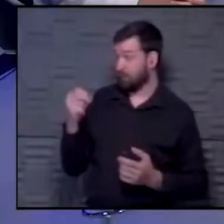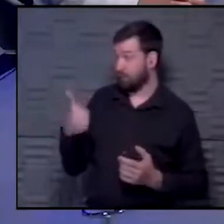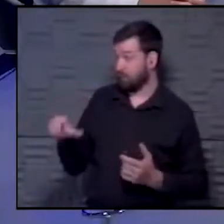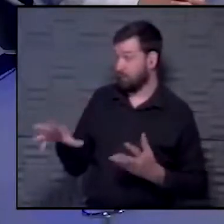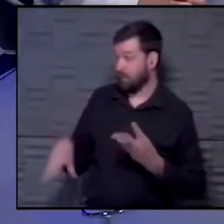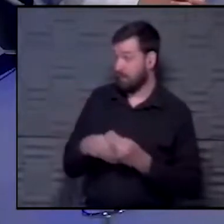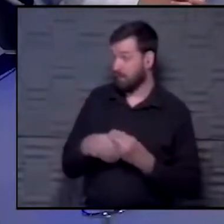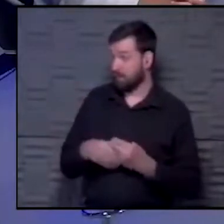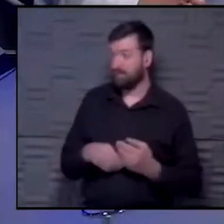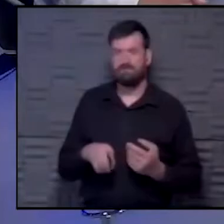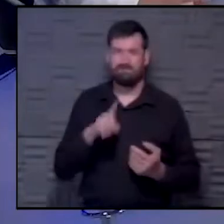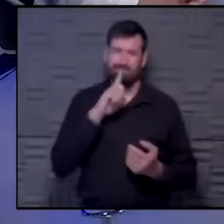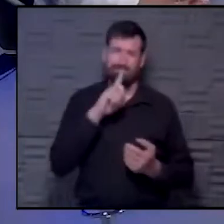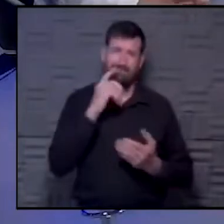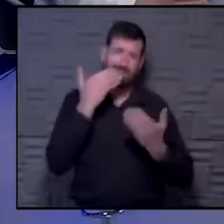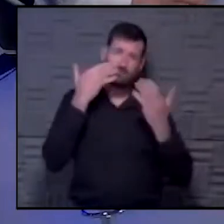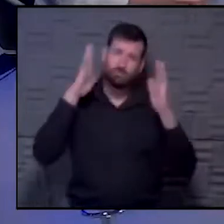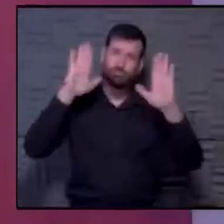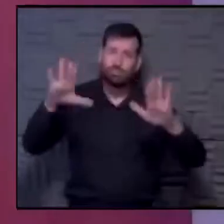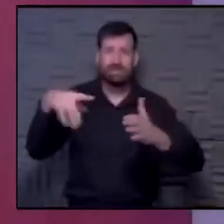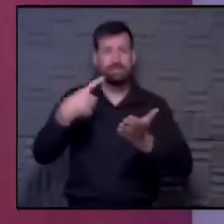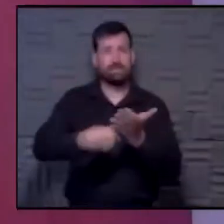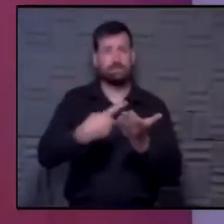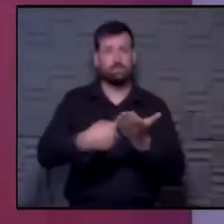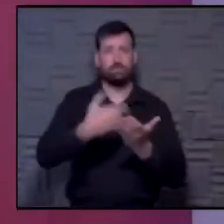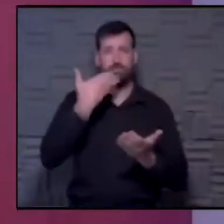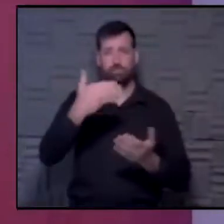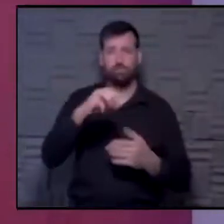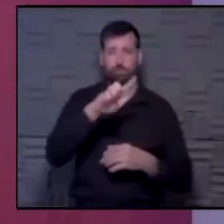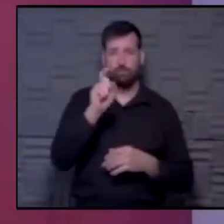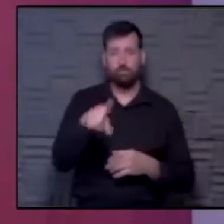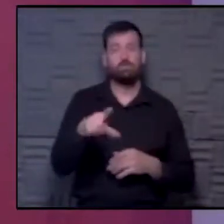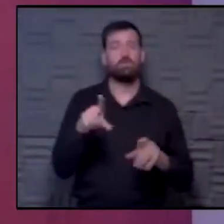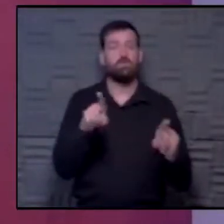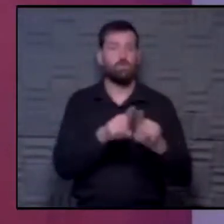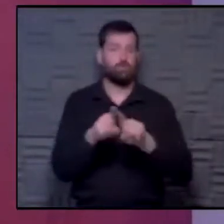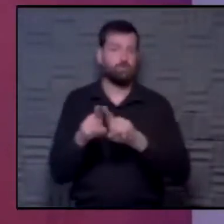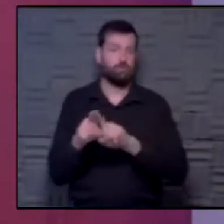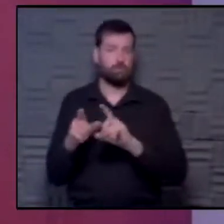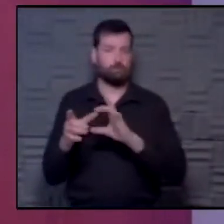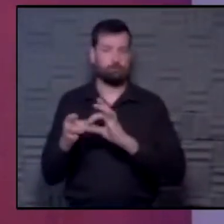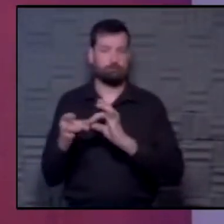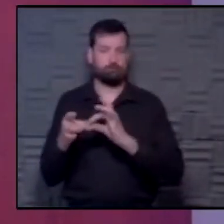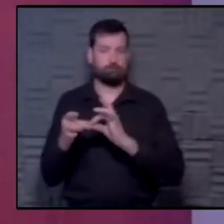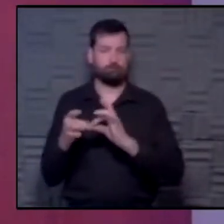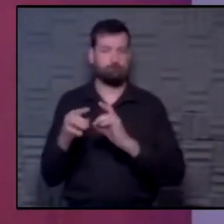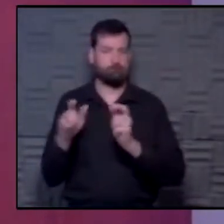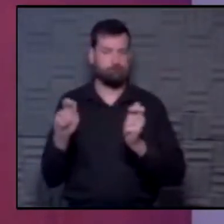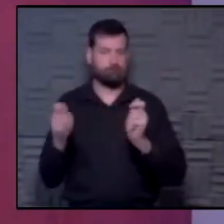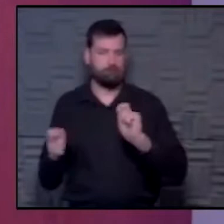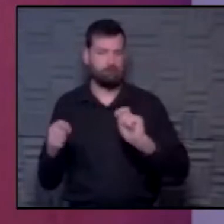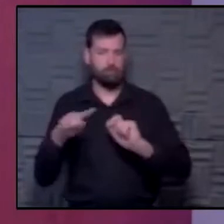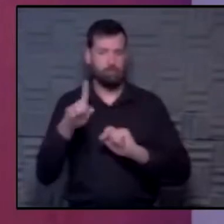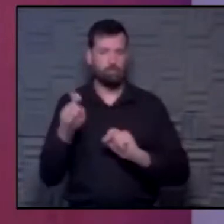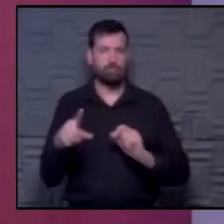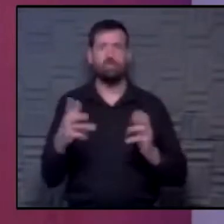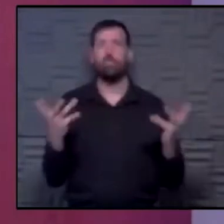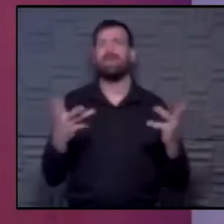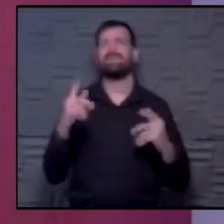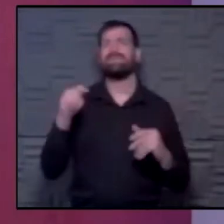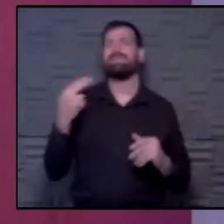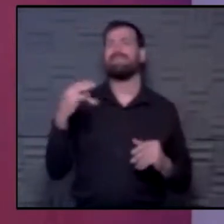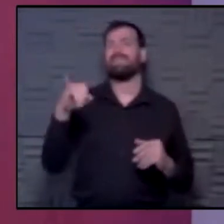I mean, I think this is really a great question and a great discussion. I mean, I would also frame the question to say, what is this?